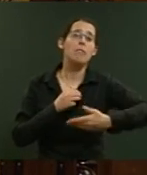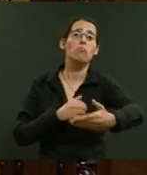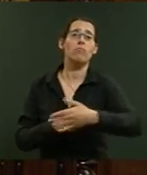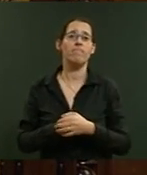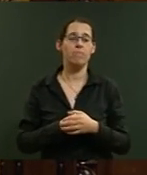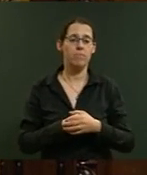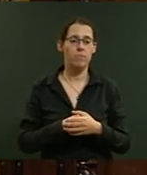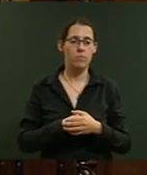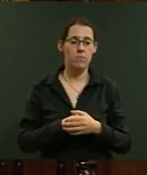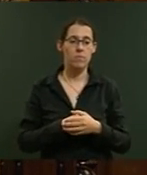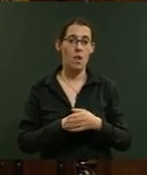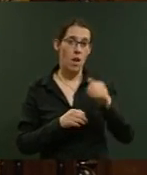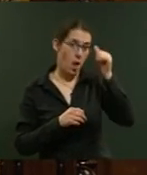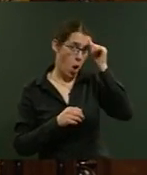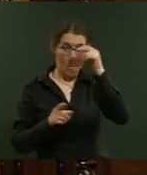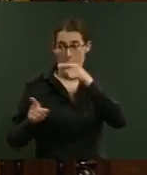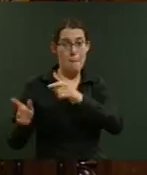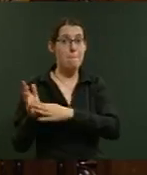No, no, the member hadn't finished.